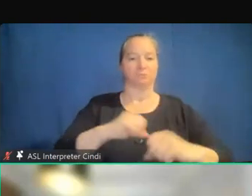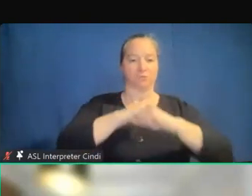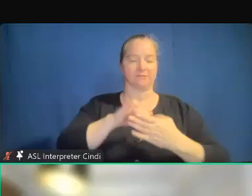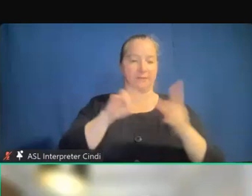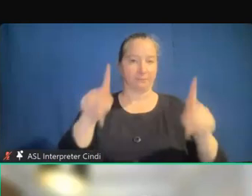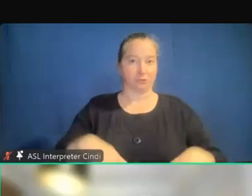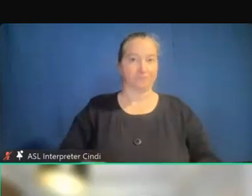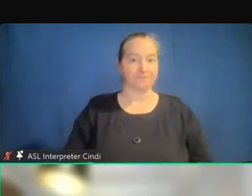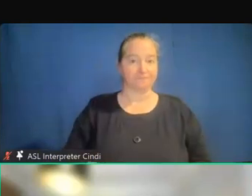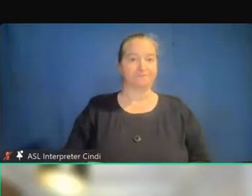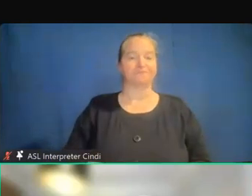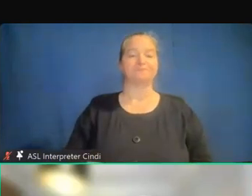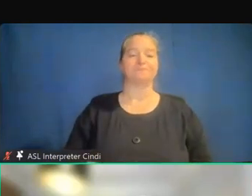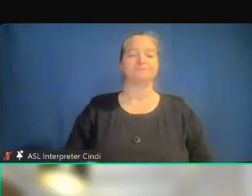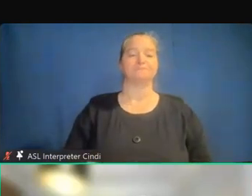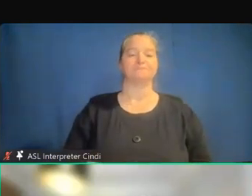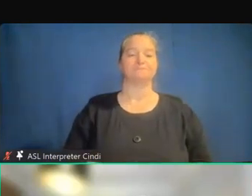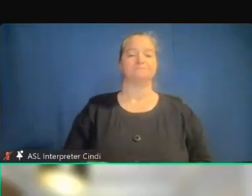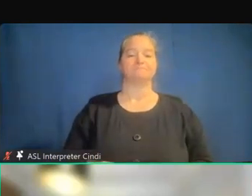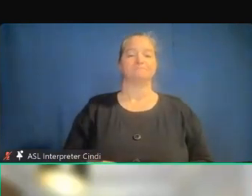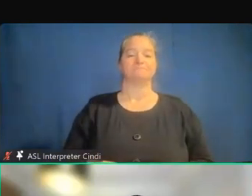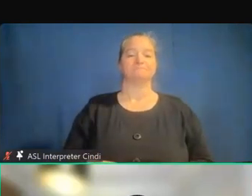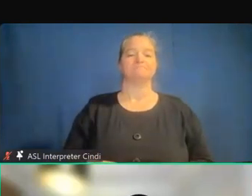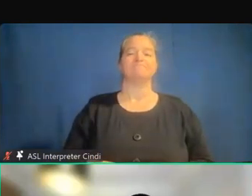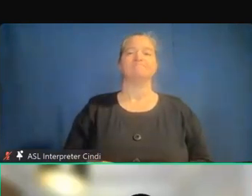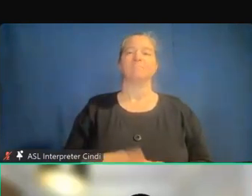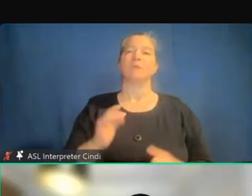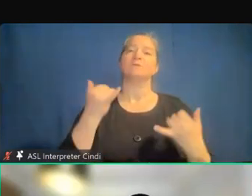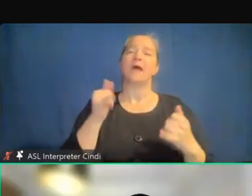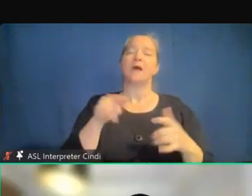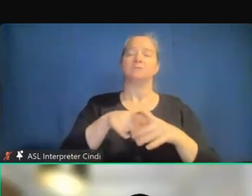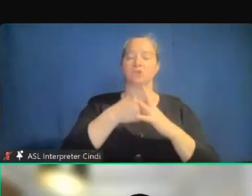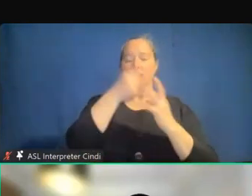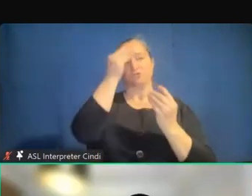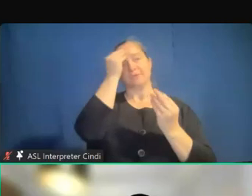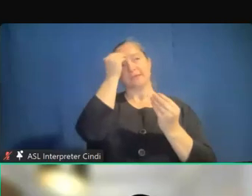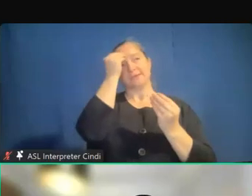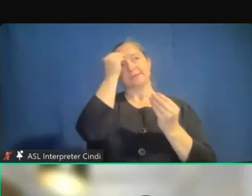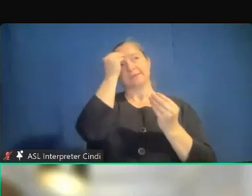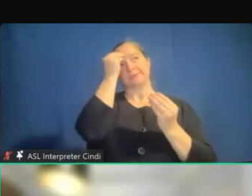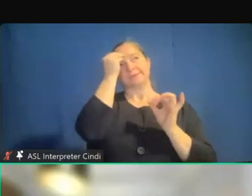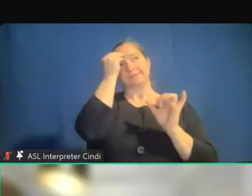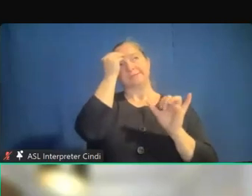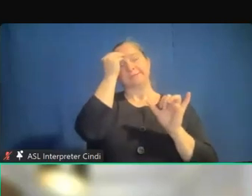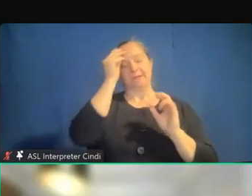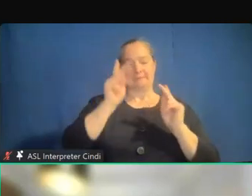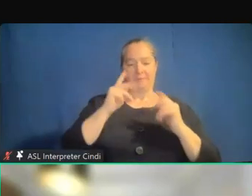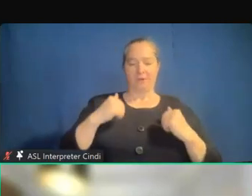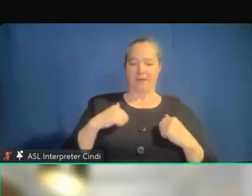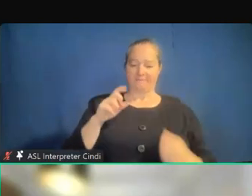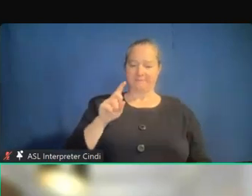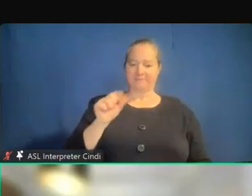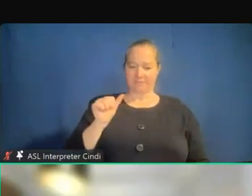So there are a few things that, you know, you start to think about for individuals with disabilities